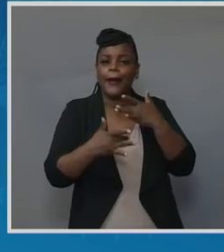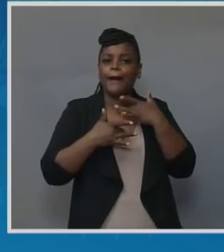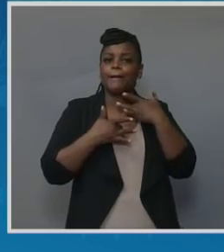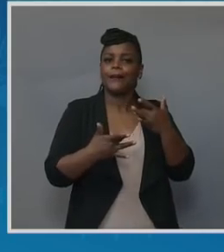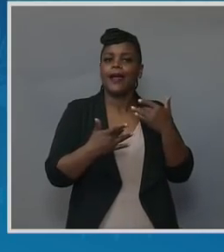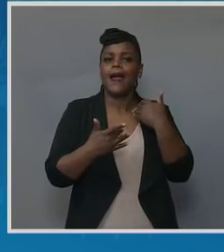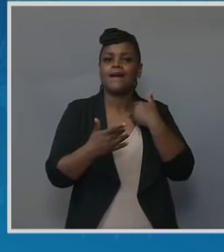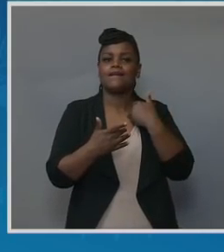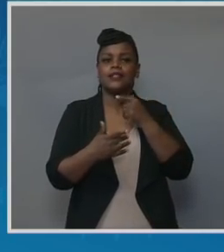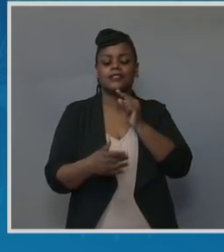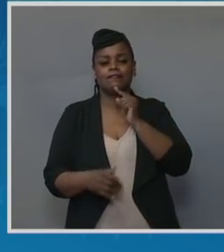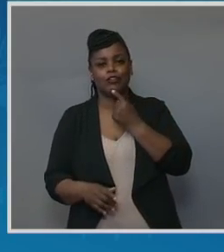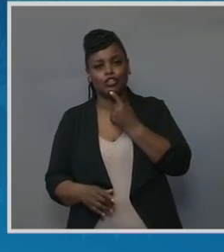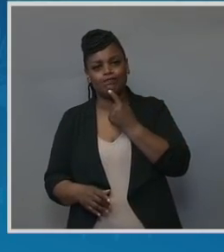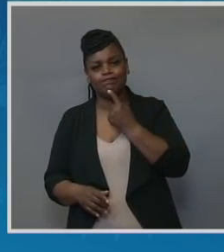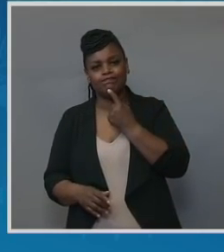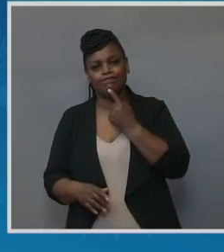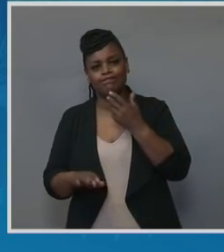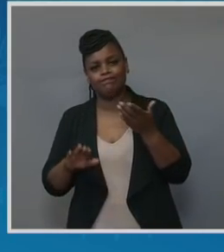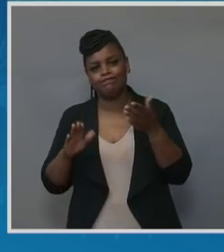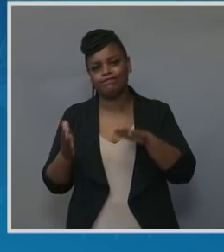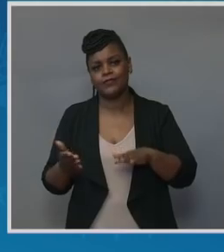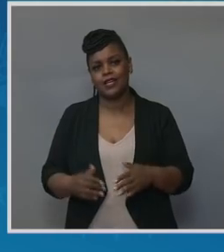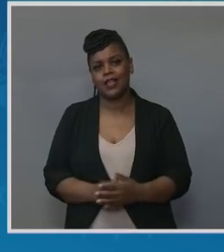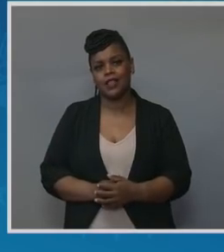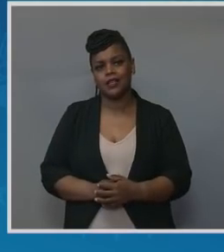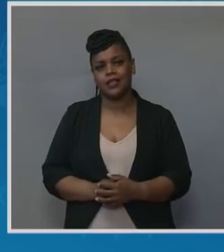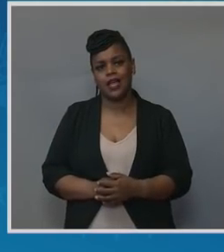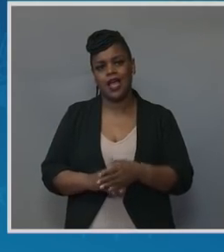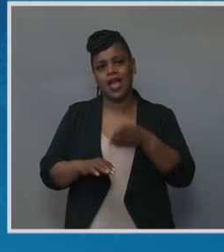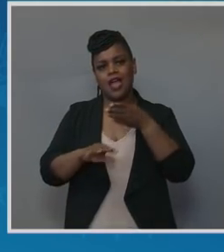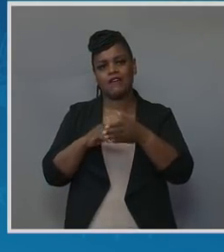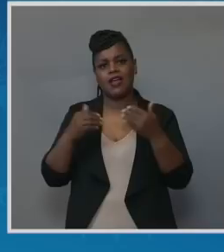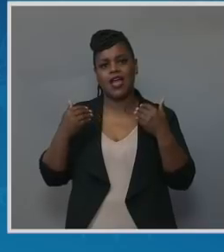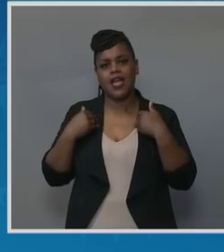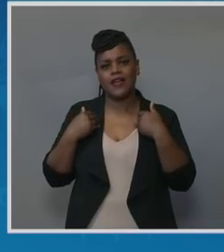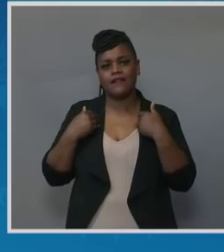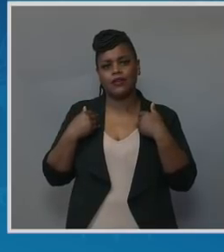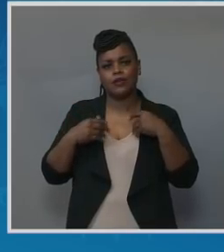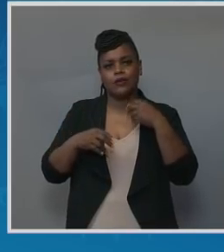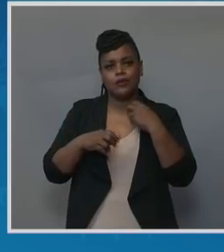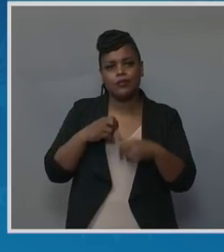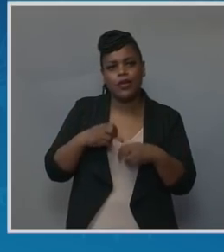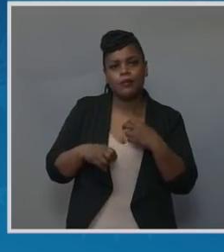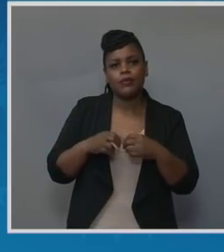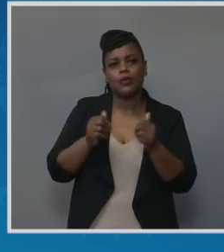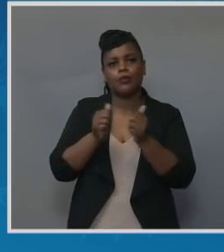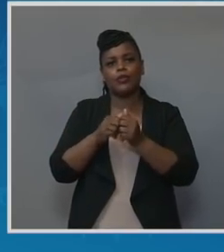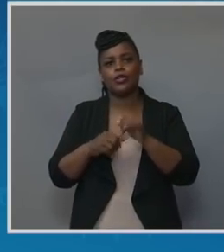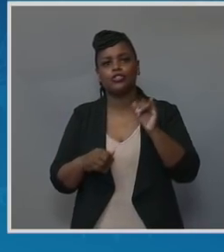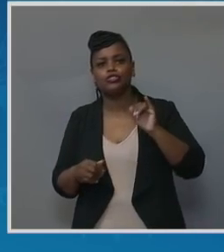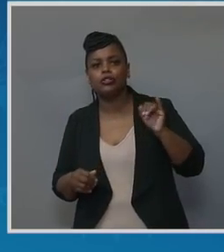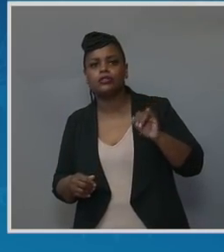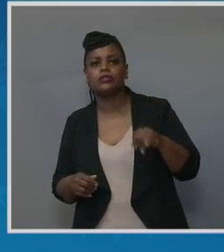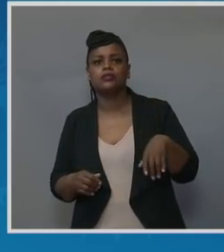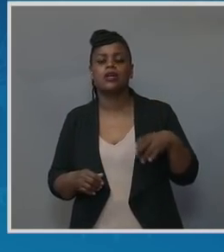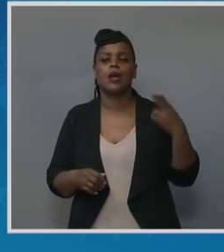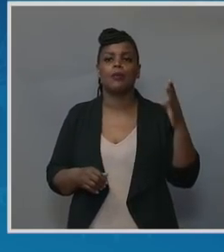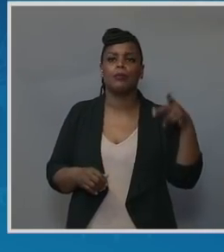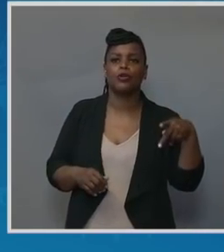maternal morbidity event, even after accounting for patient risk factors like insurance, high blood pressure, obesity.